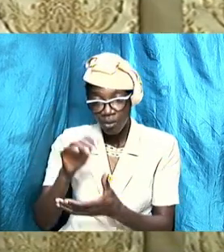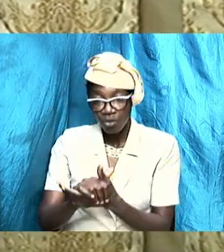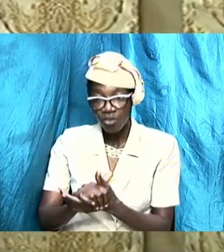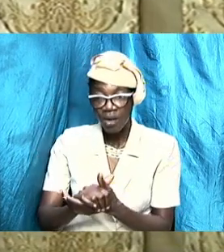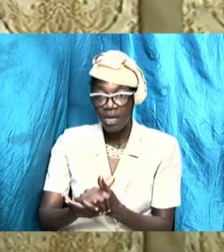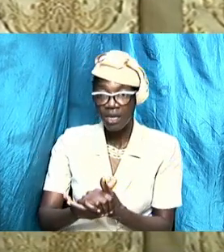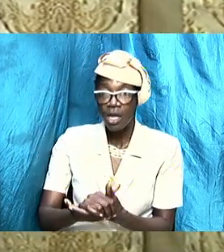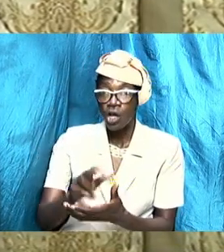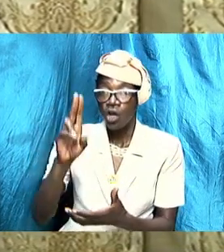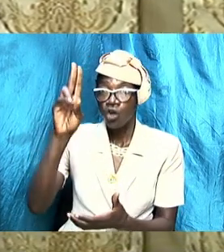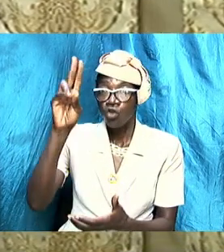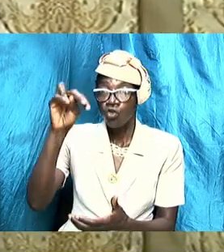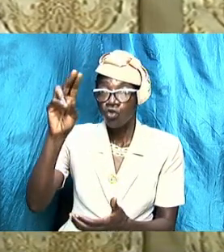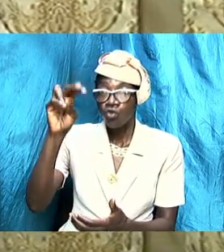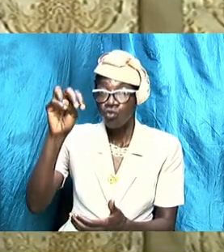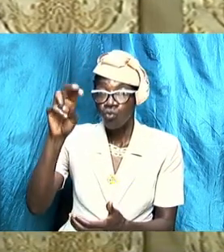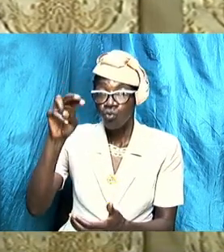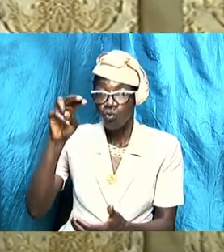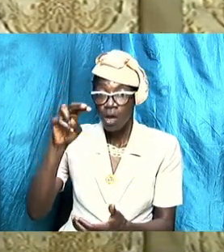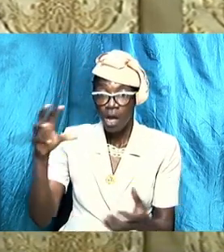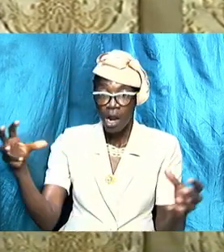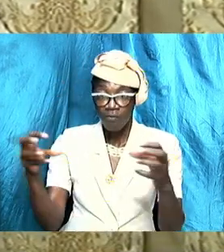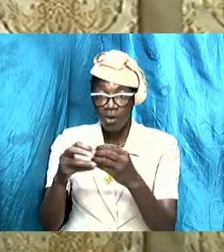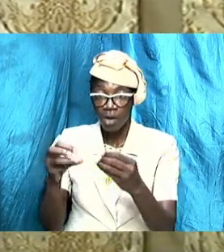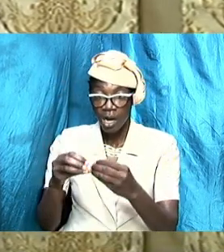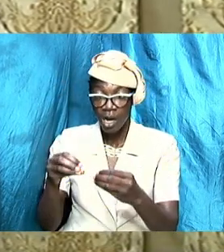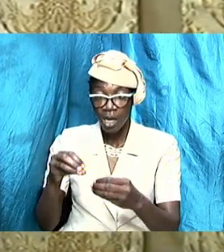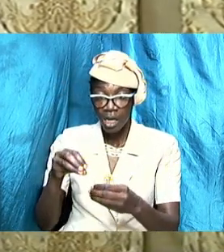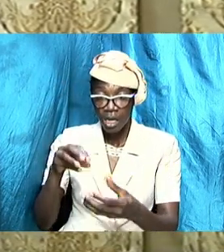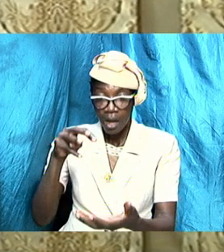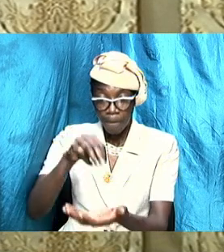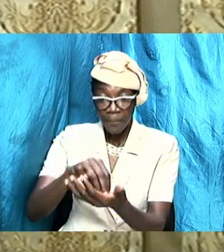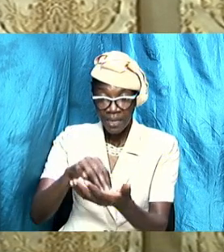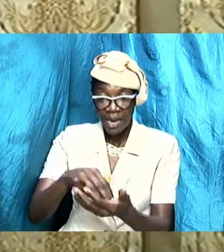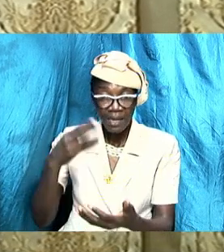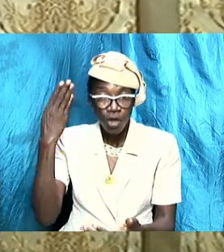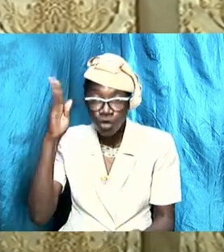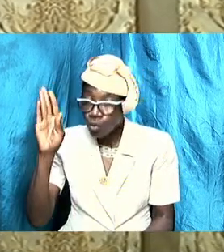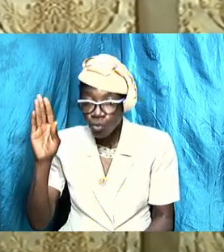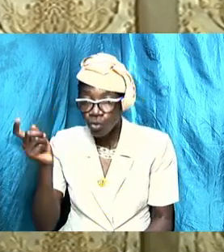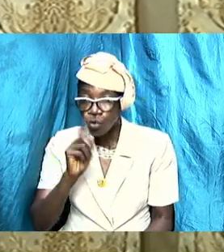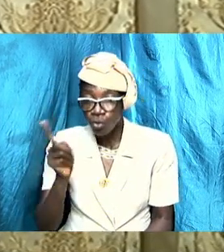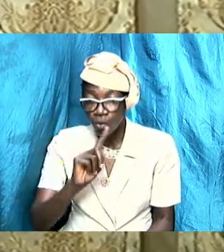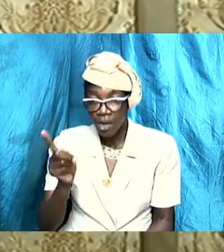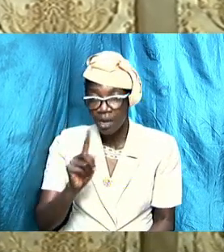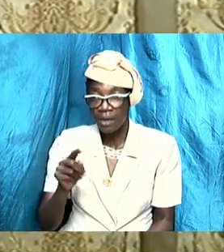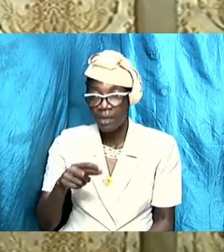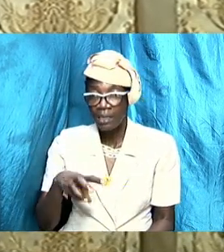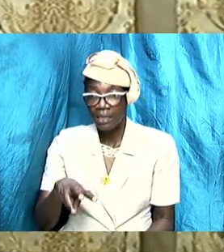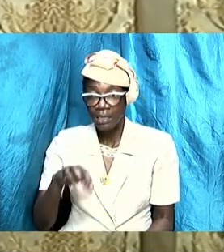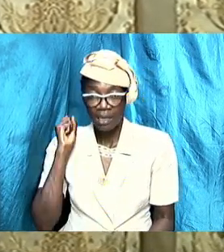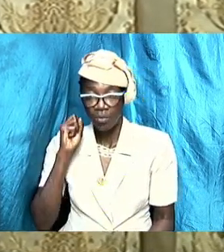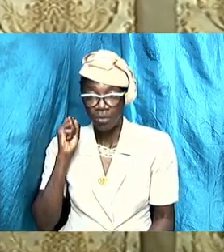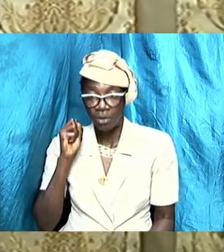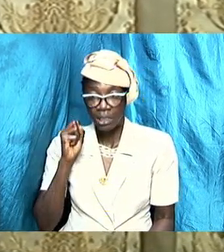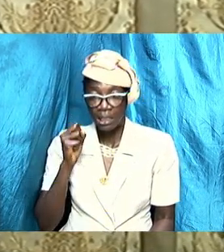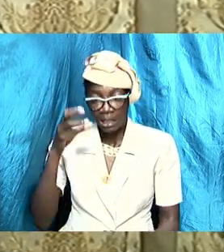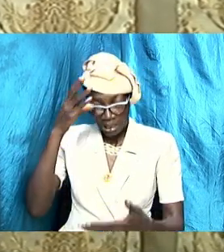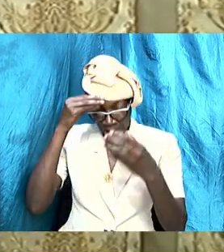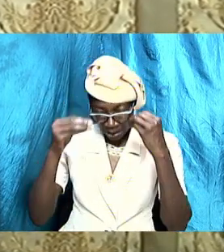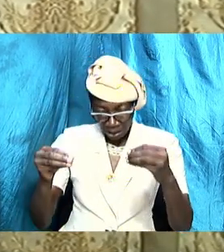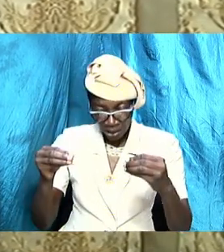even know where they are and they say you worry too much that I was just with friends I was teaching own Bible study